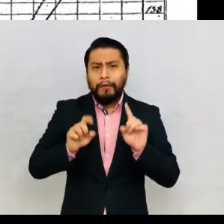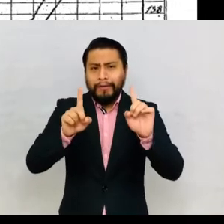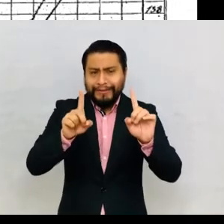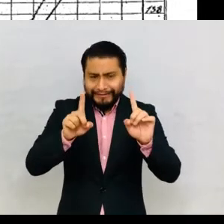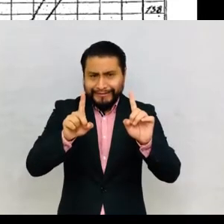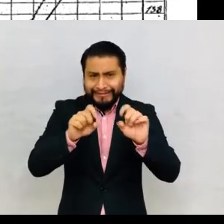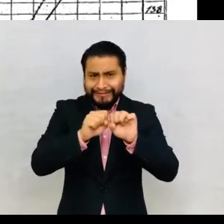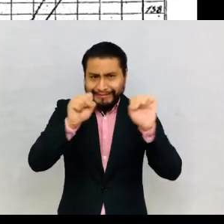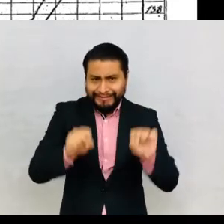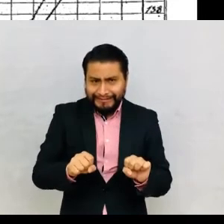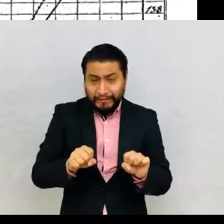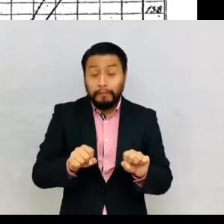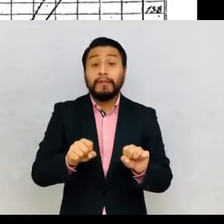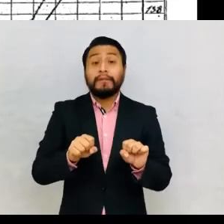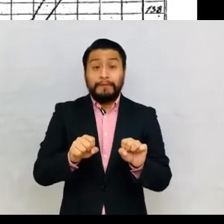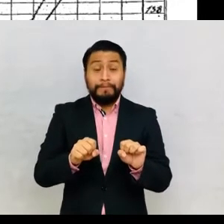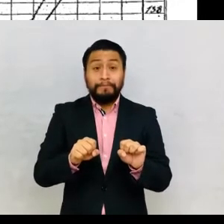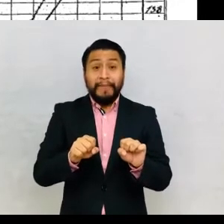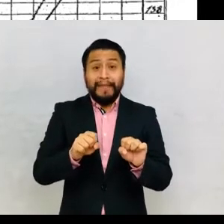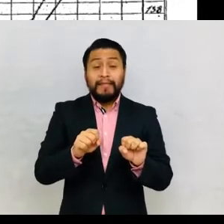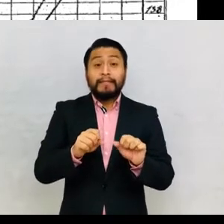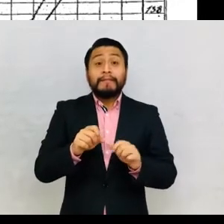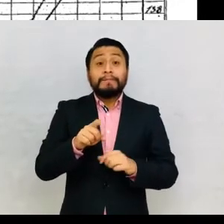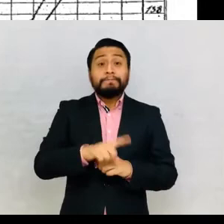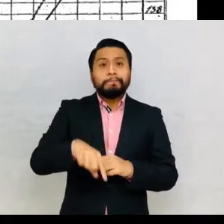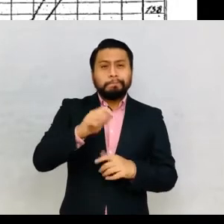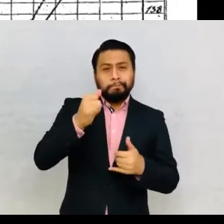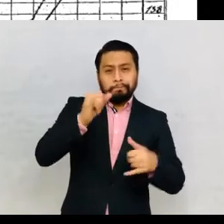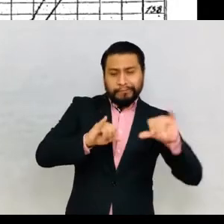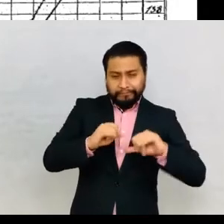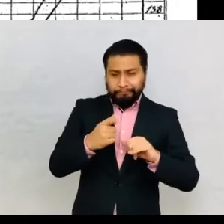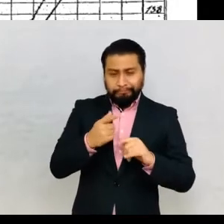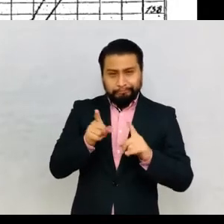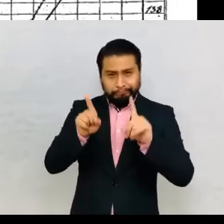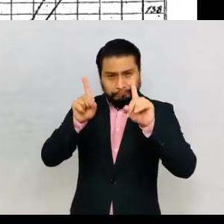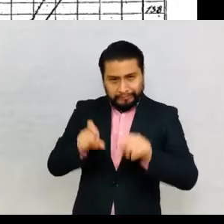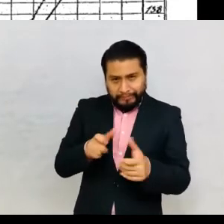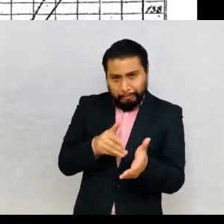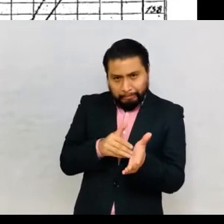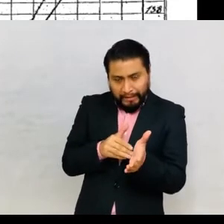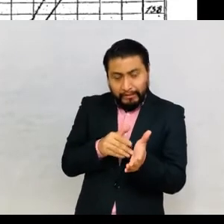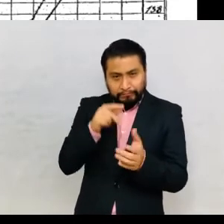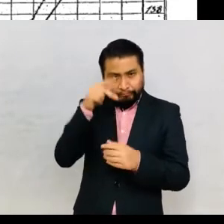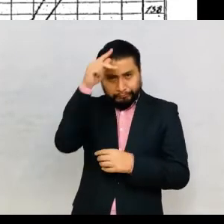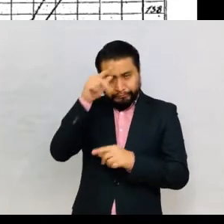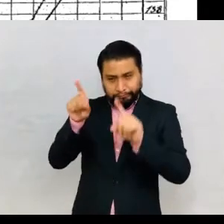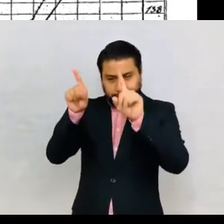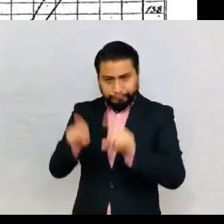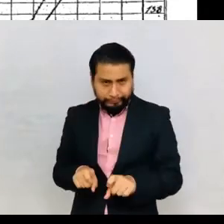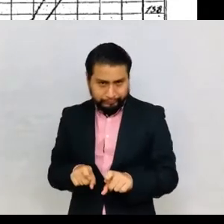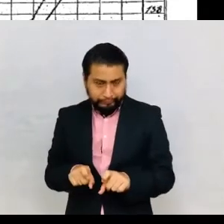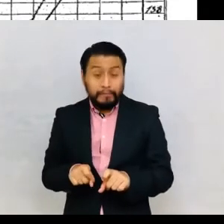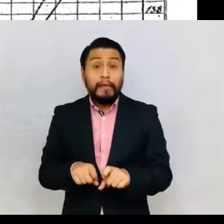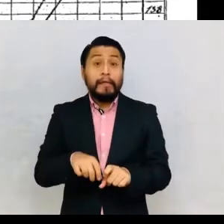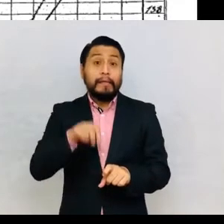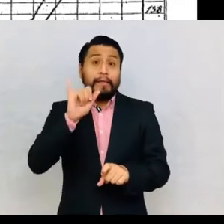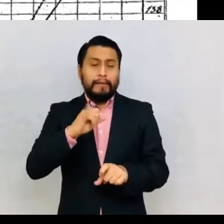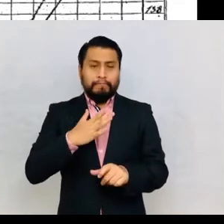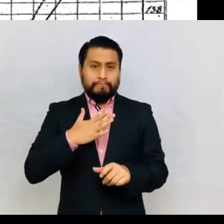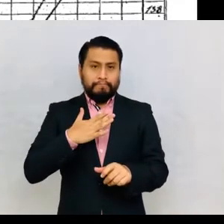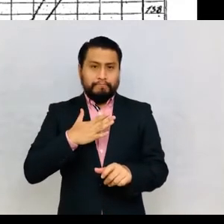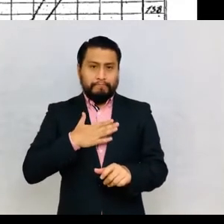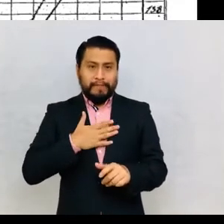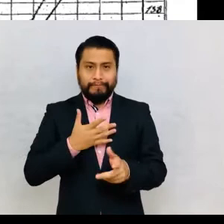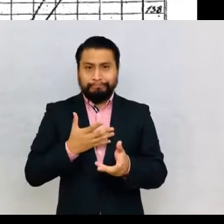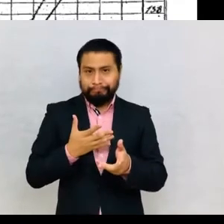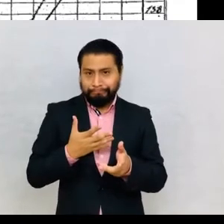by the scientific nature of medical examinations and psychometric tests. That's the end of my contribution.